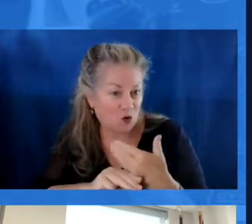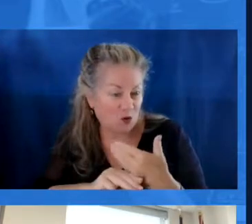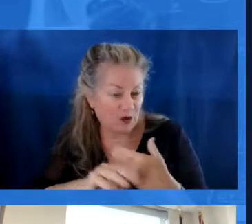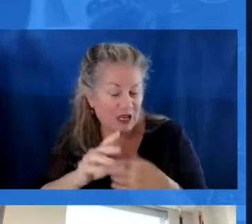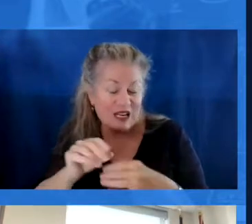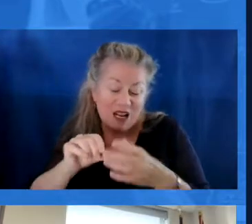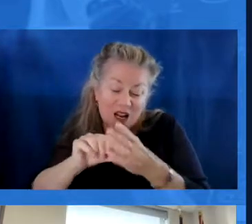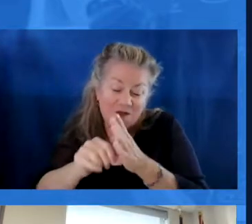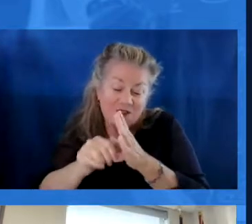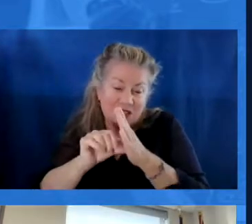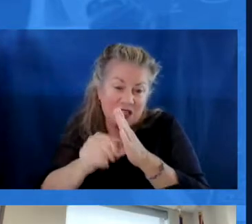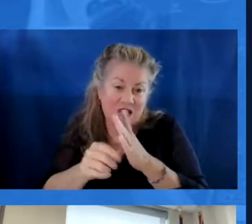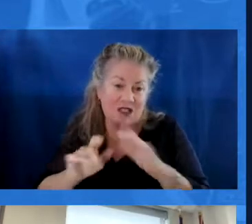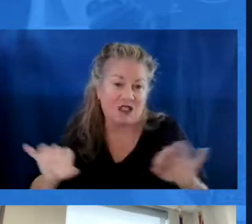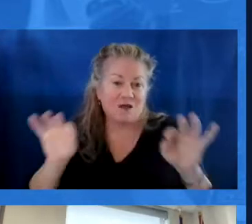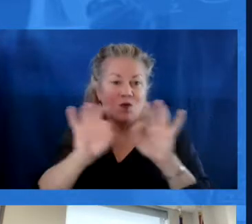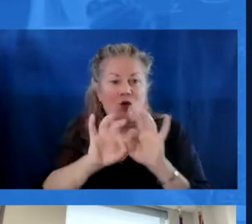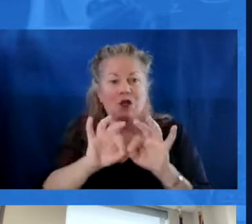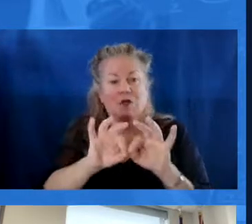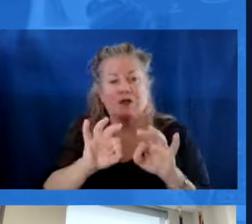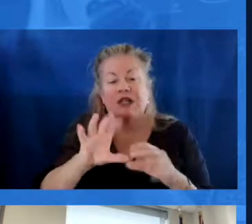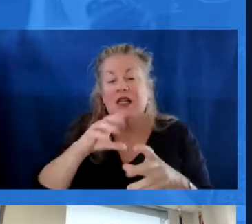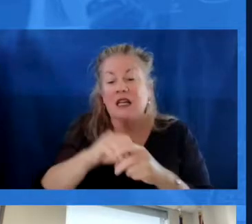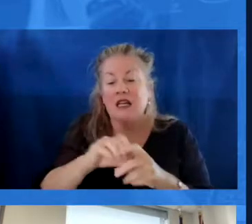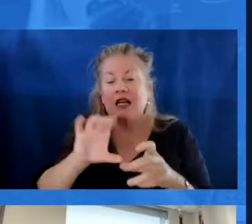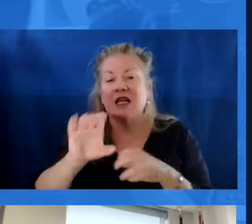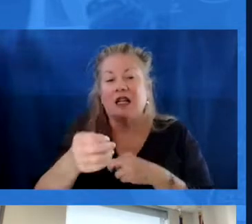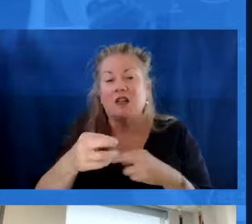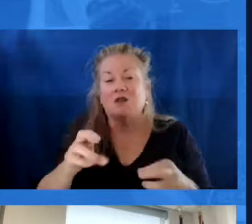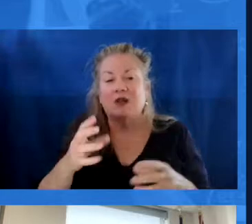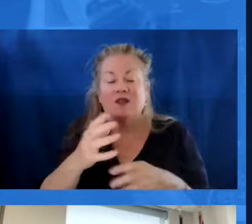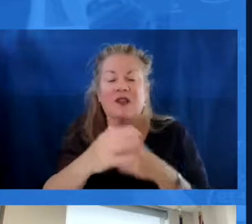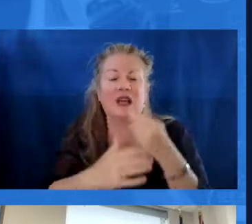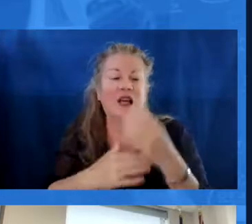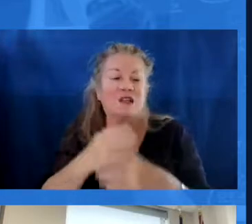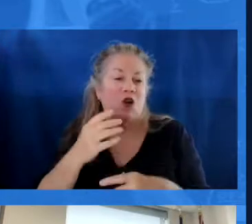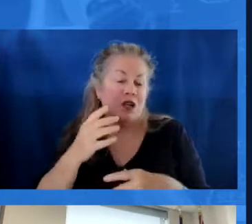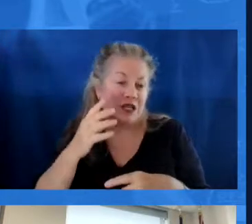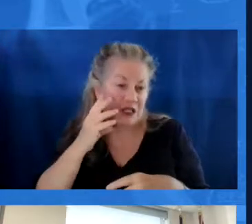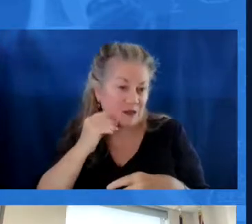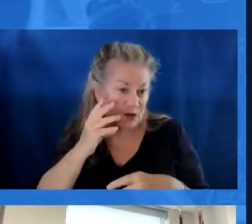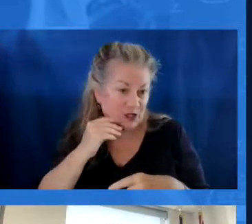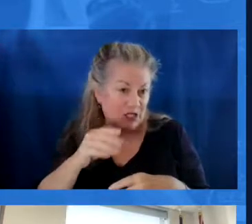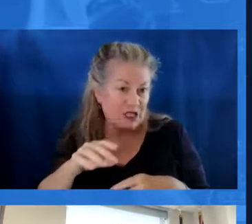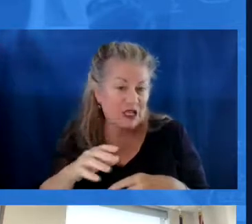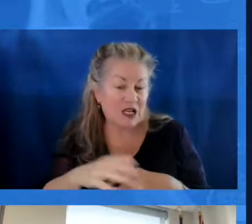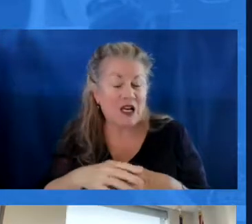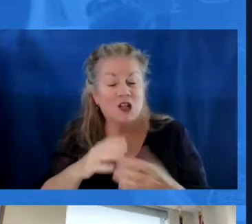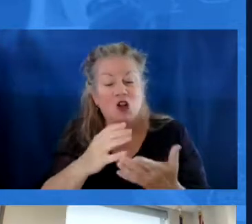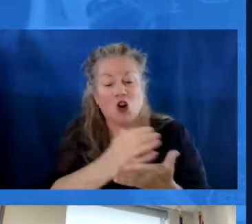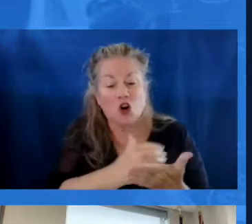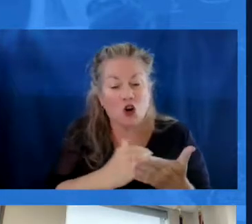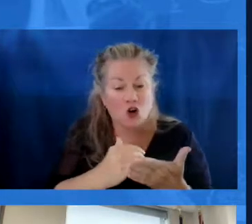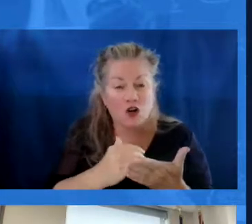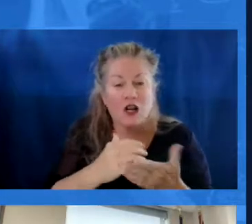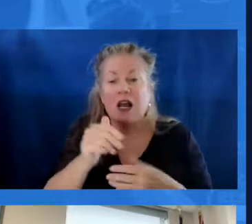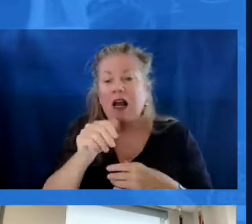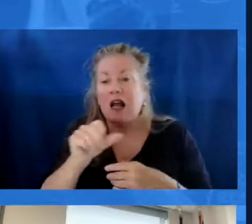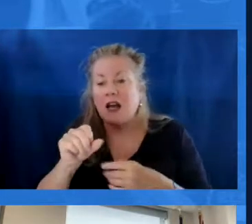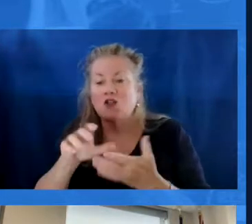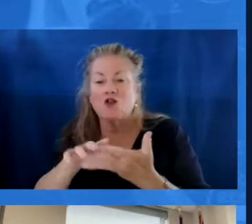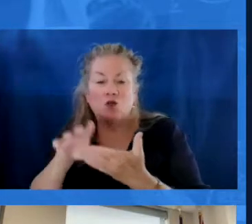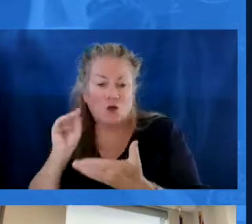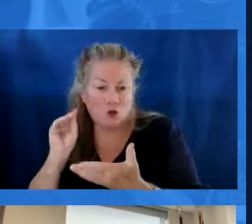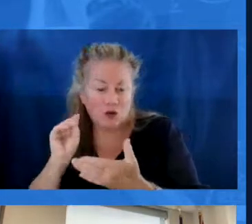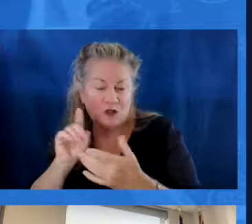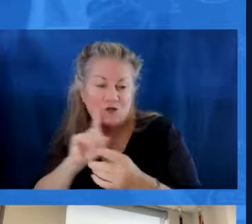programming and emphasizing the importance of being in classrooms and getting that hands-on experience. And the earn as you learn, of course,